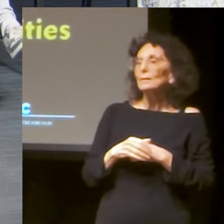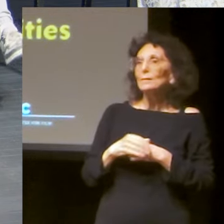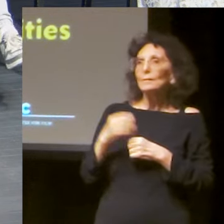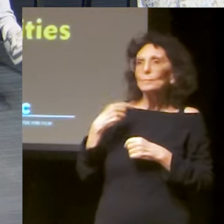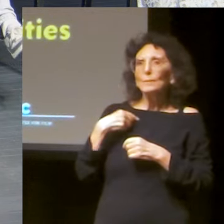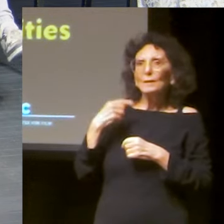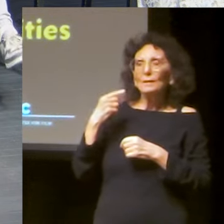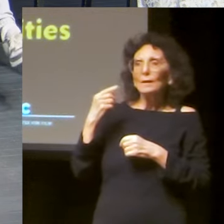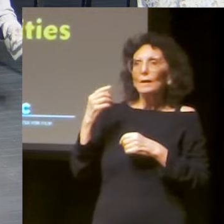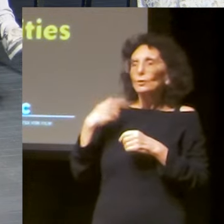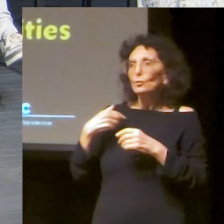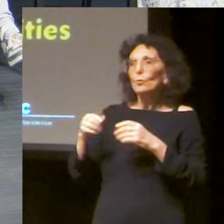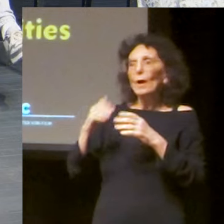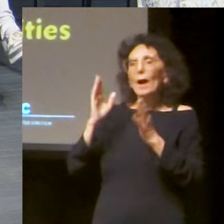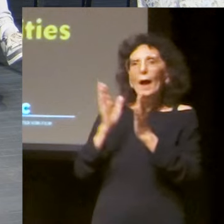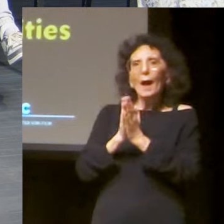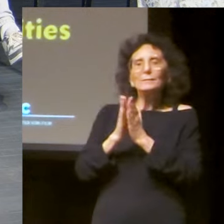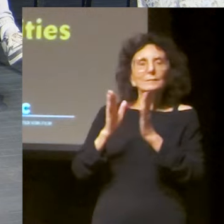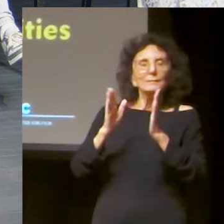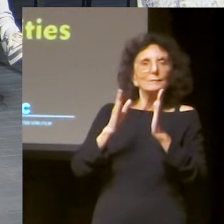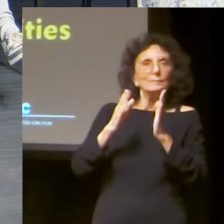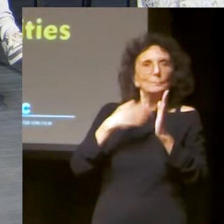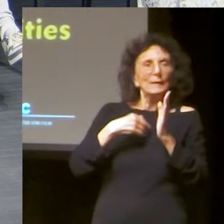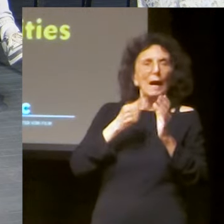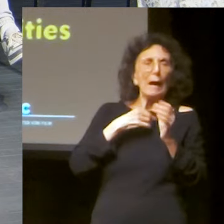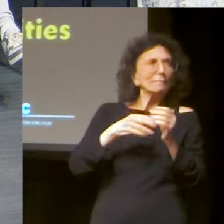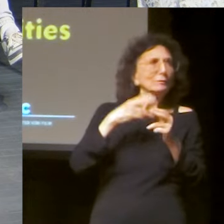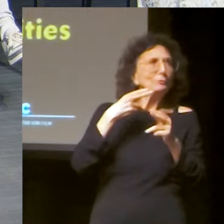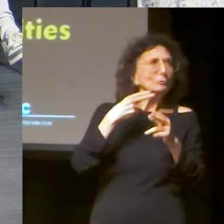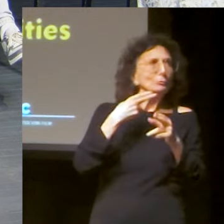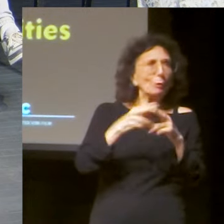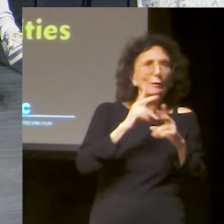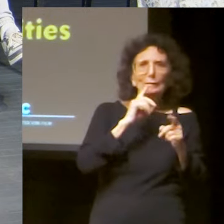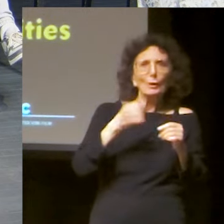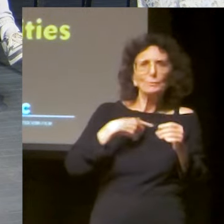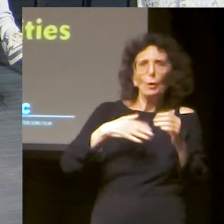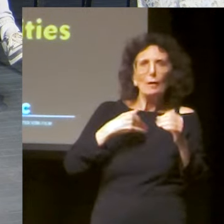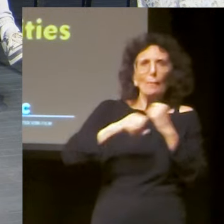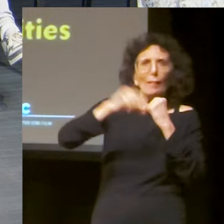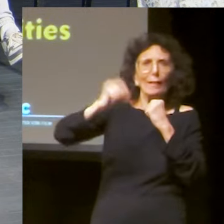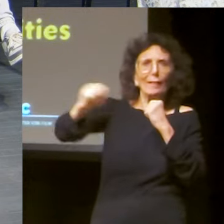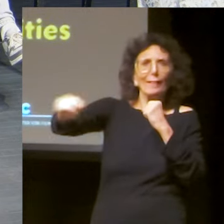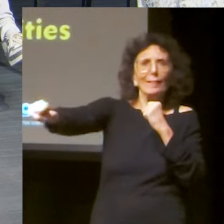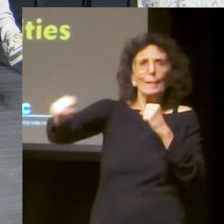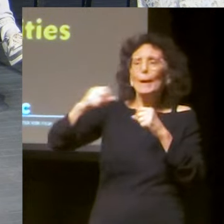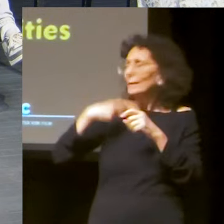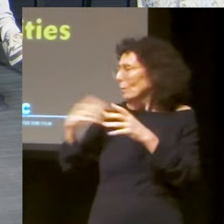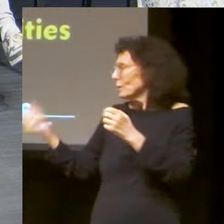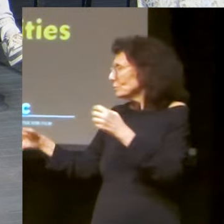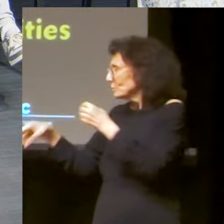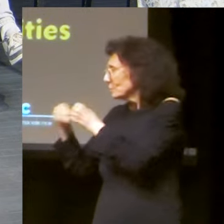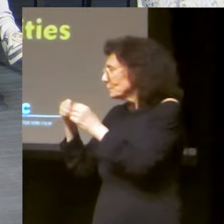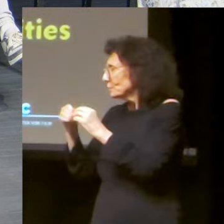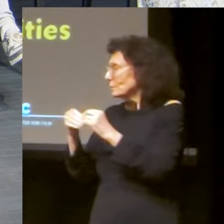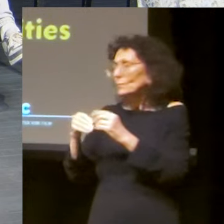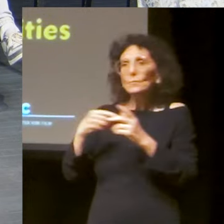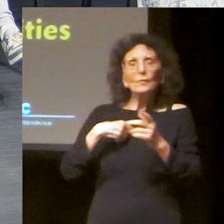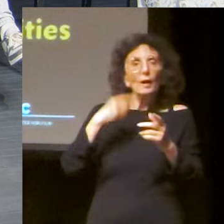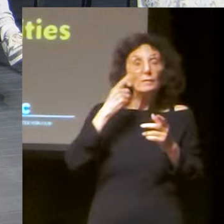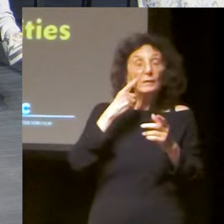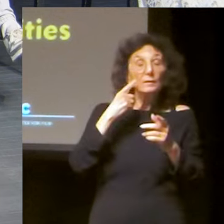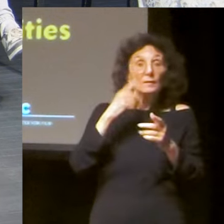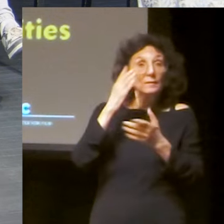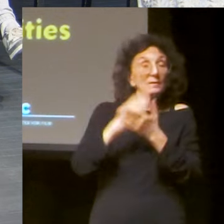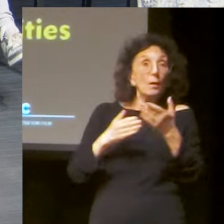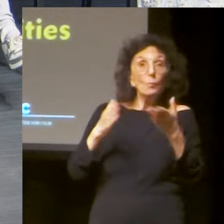I think that in a world where, um, mean, this is like a four hour answer and I